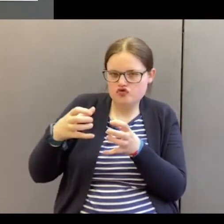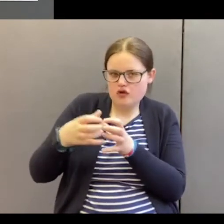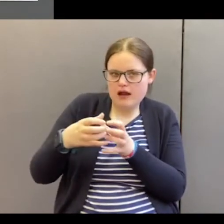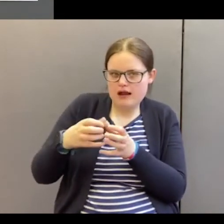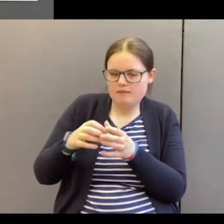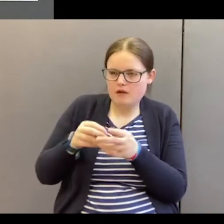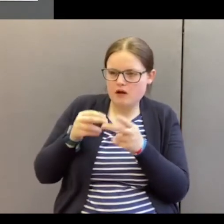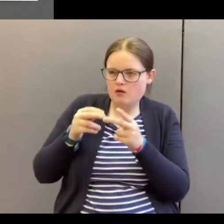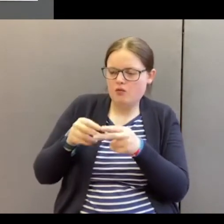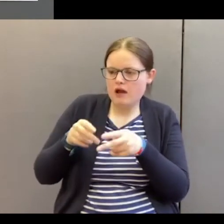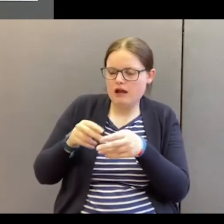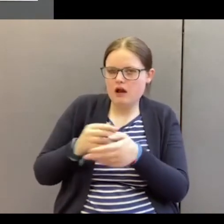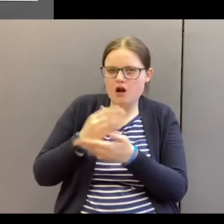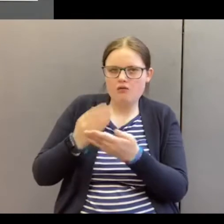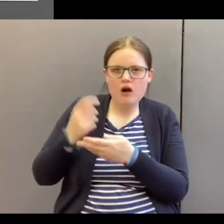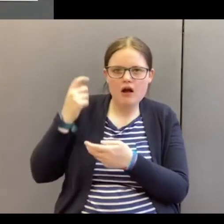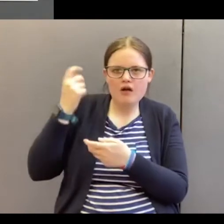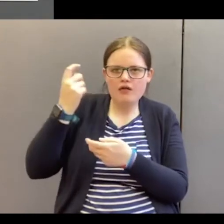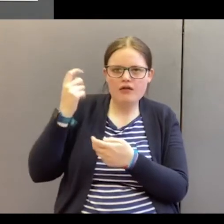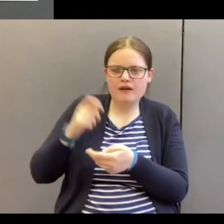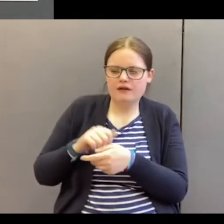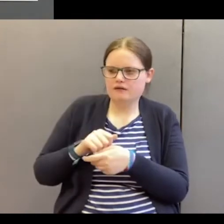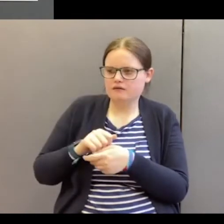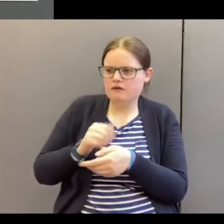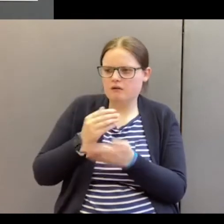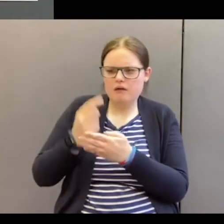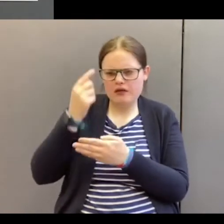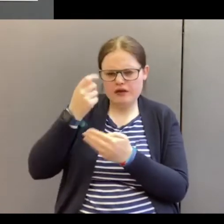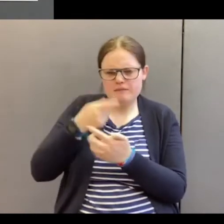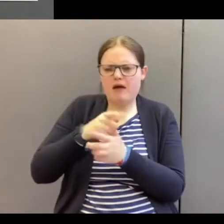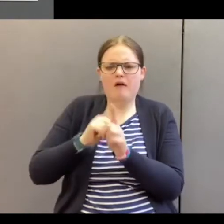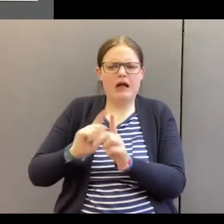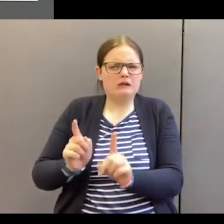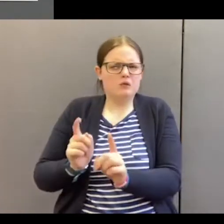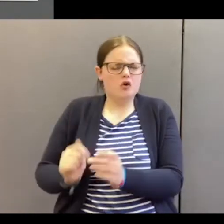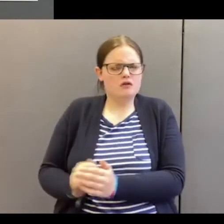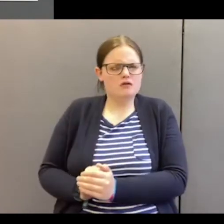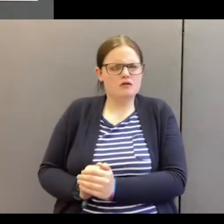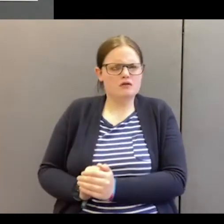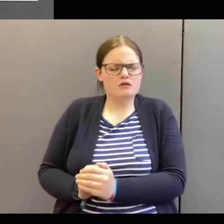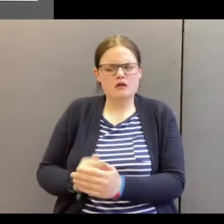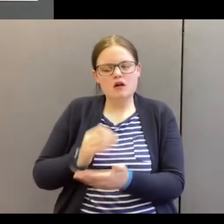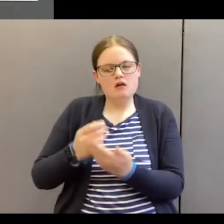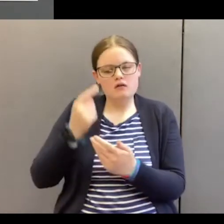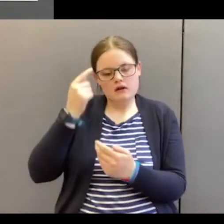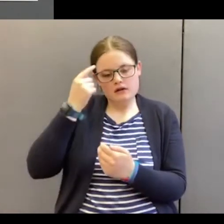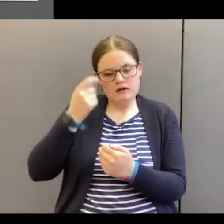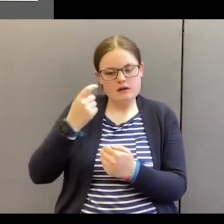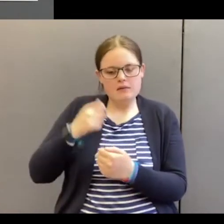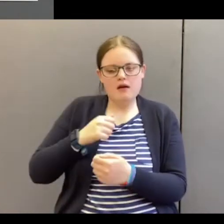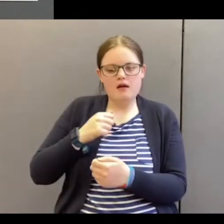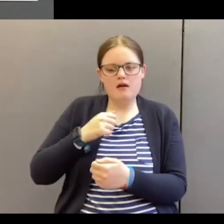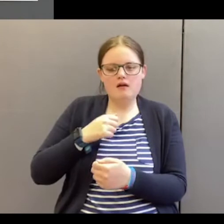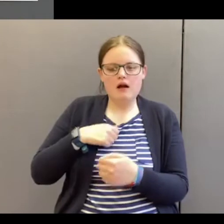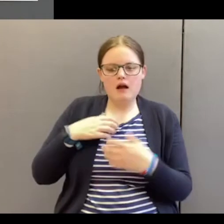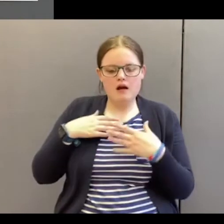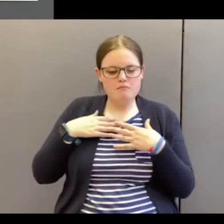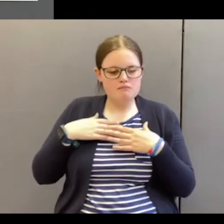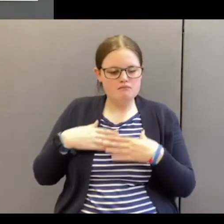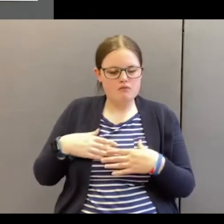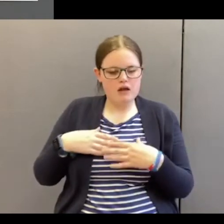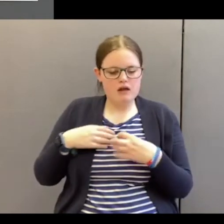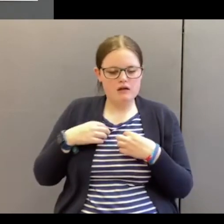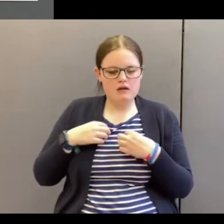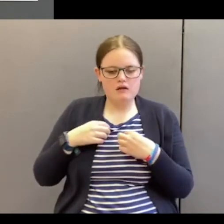way the world thinks. Well what does the world think about? The world thinks about my appearance, the